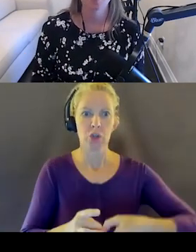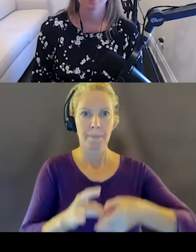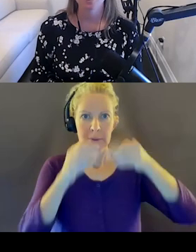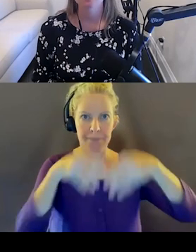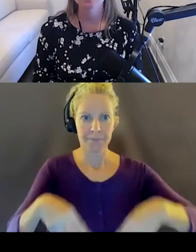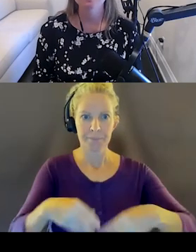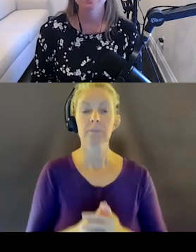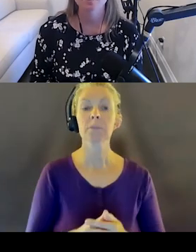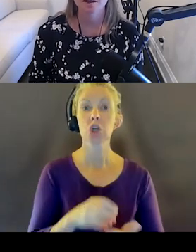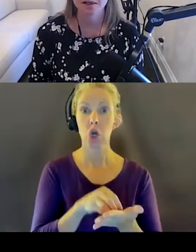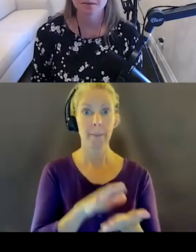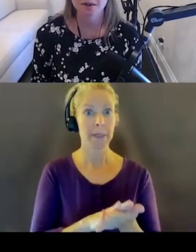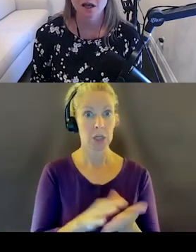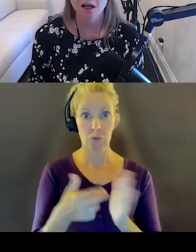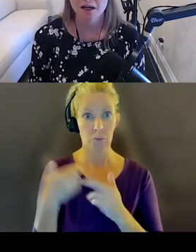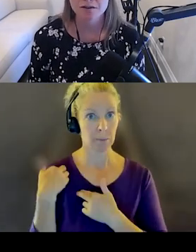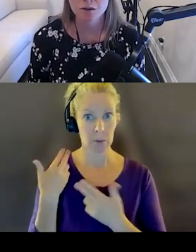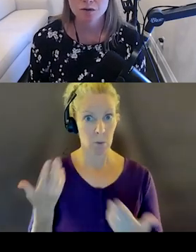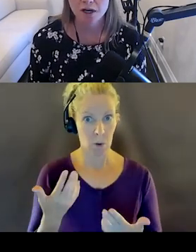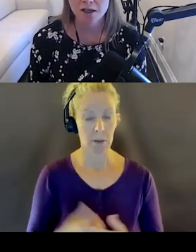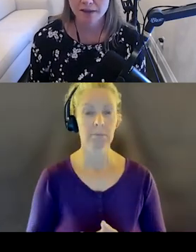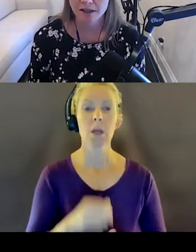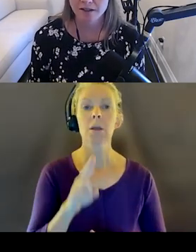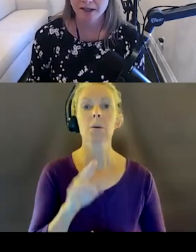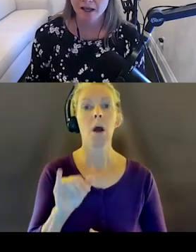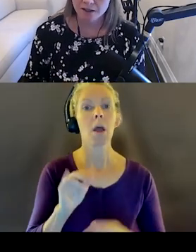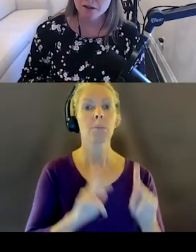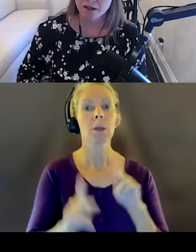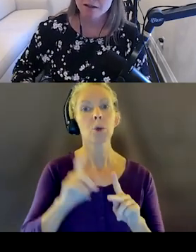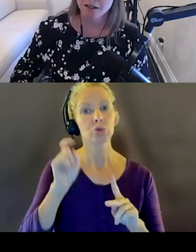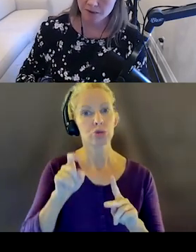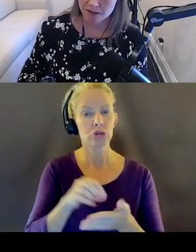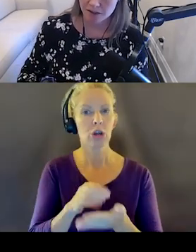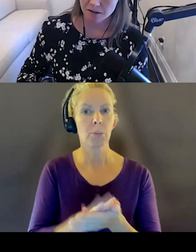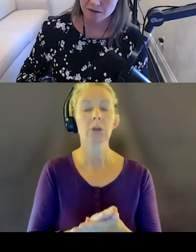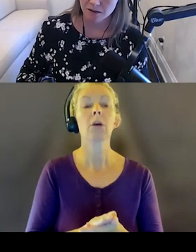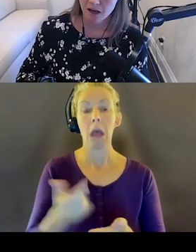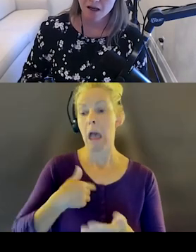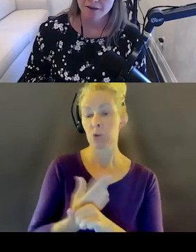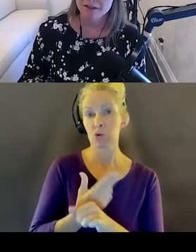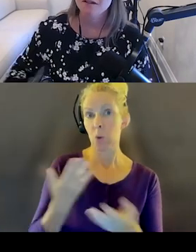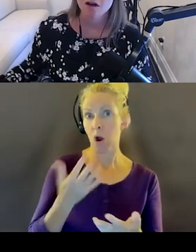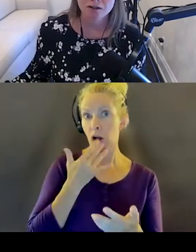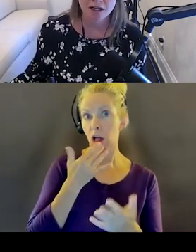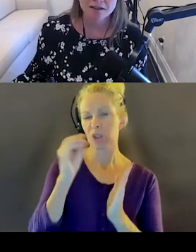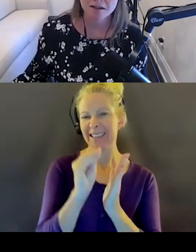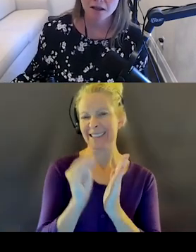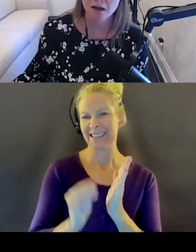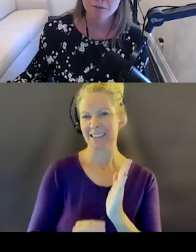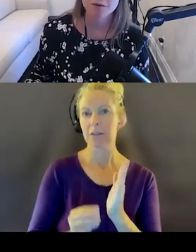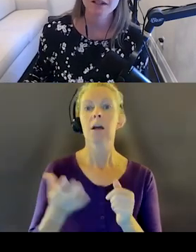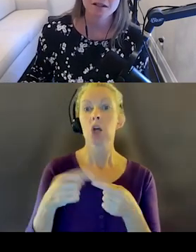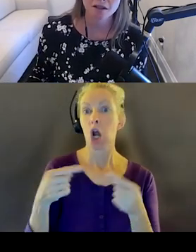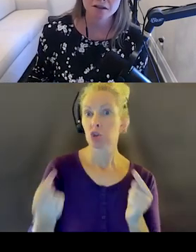standpoint, I would expect UI people to document things like these are the colors that I'm using. This is the contrast